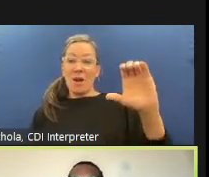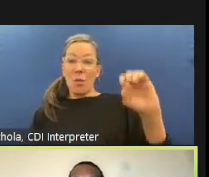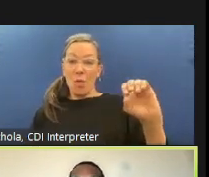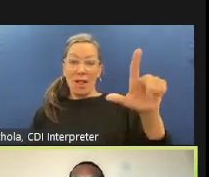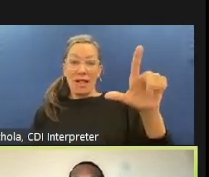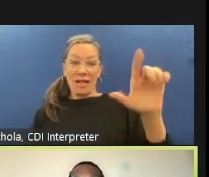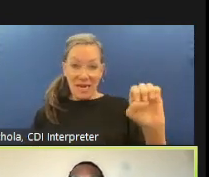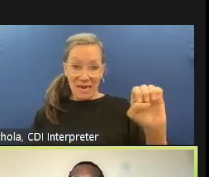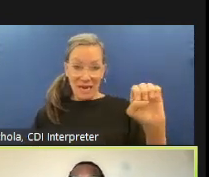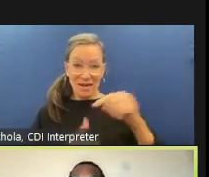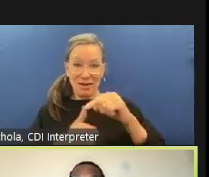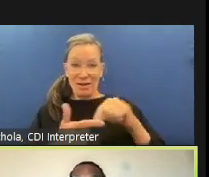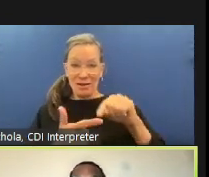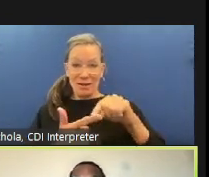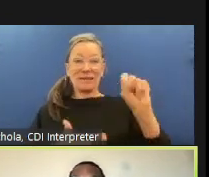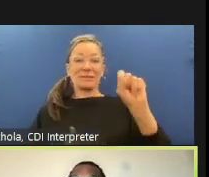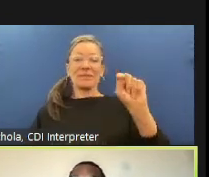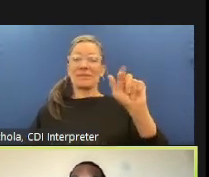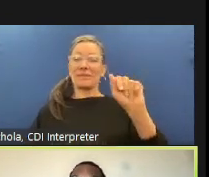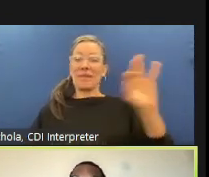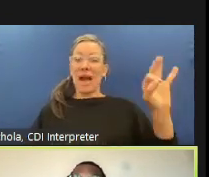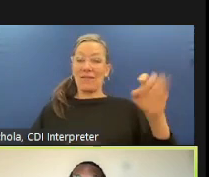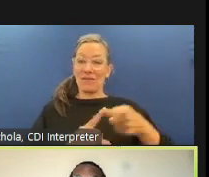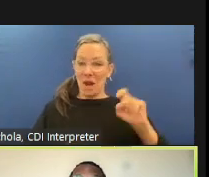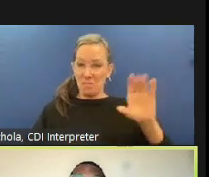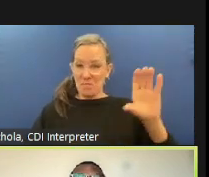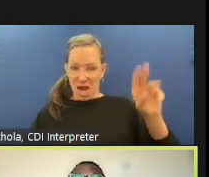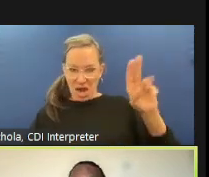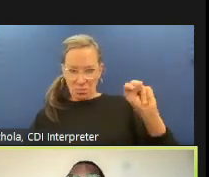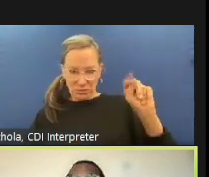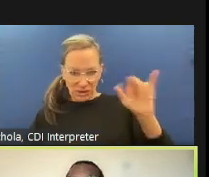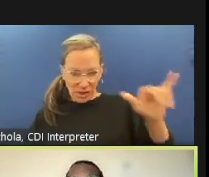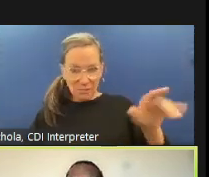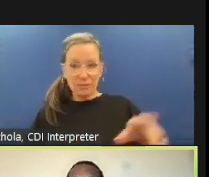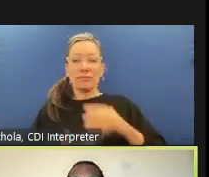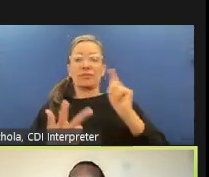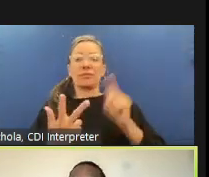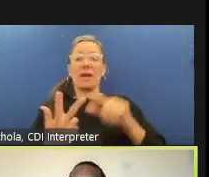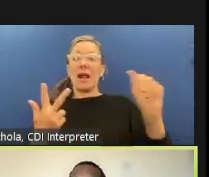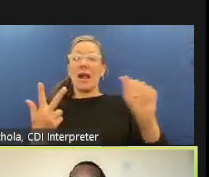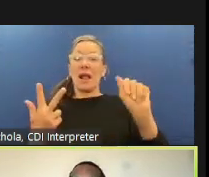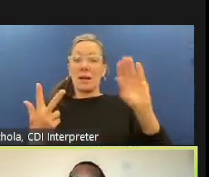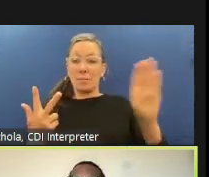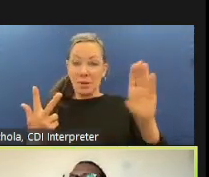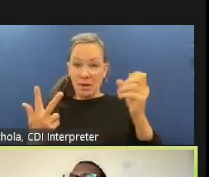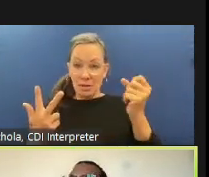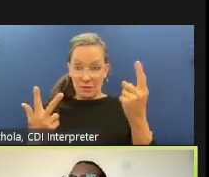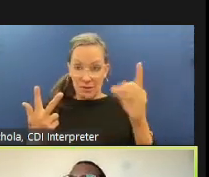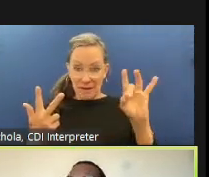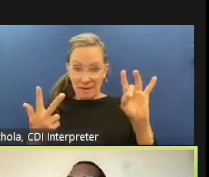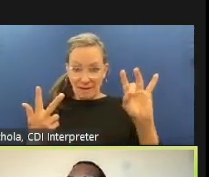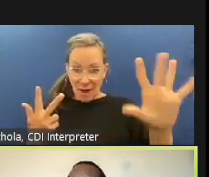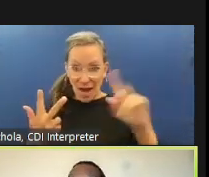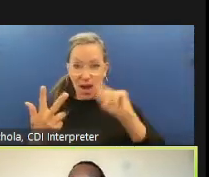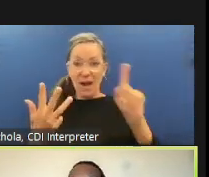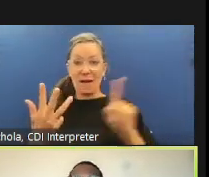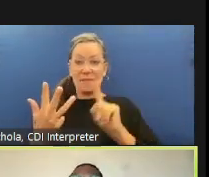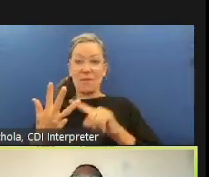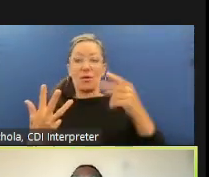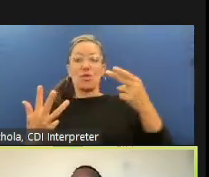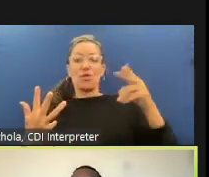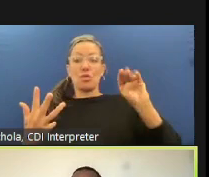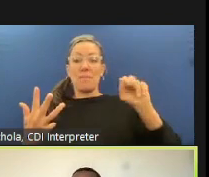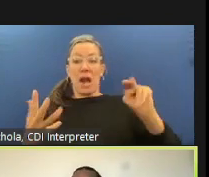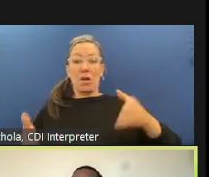and the board of supervisors and the human rights commission what do we need to know what do you think we need to know